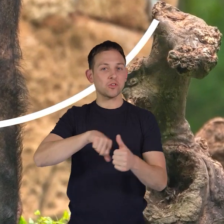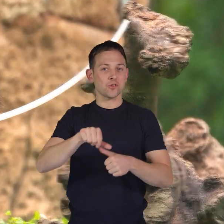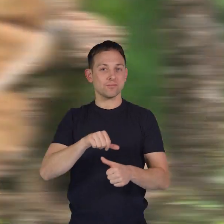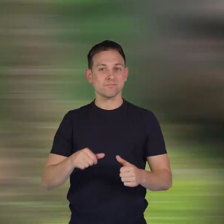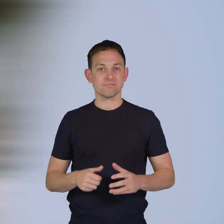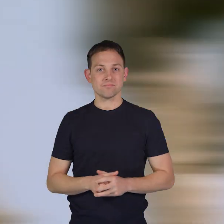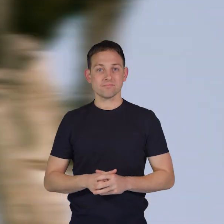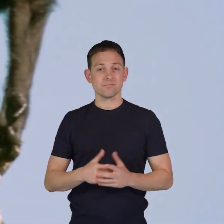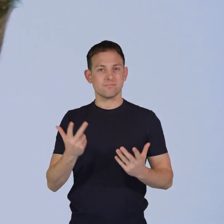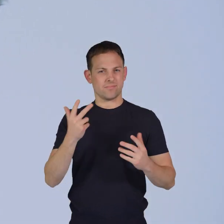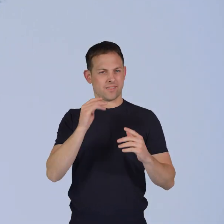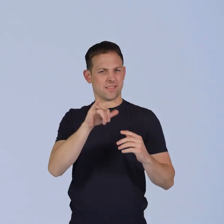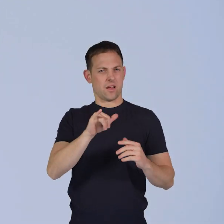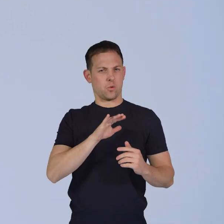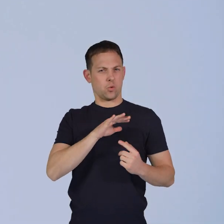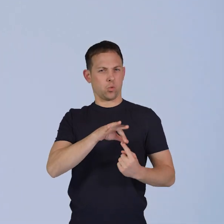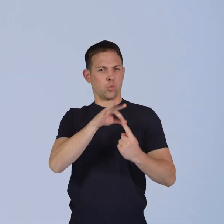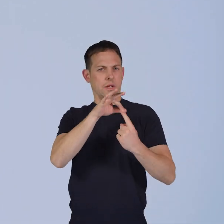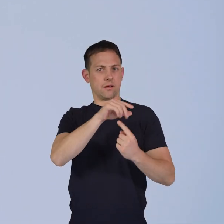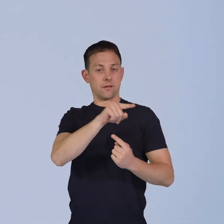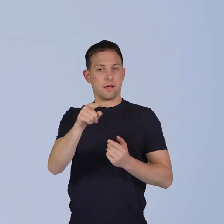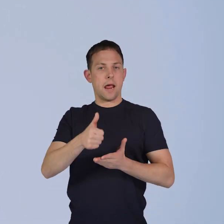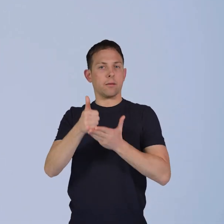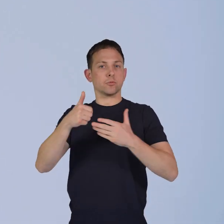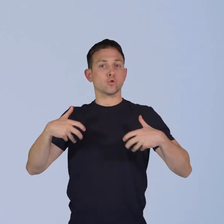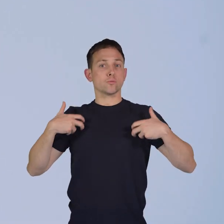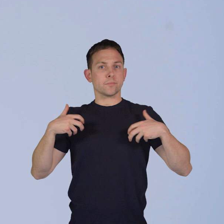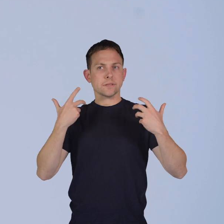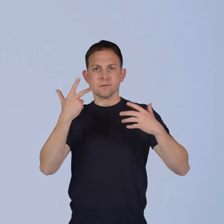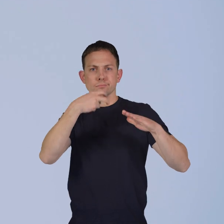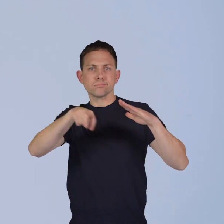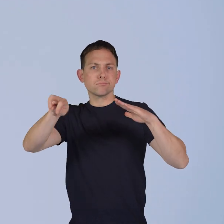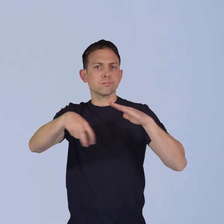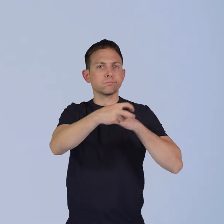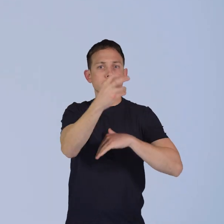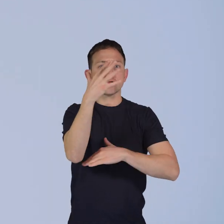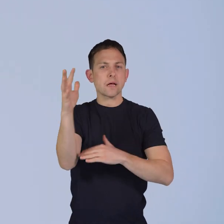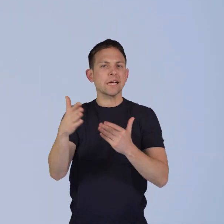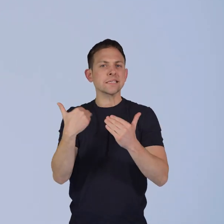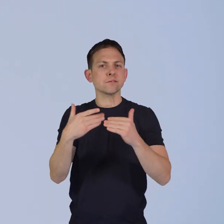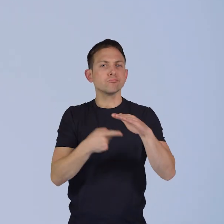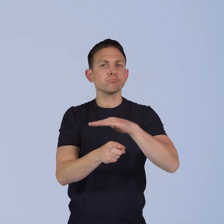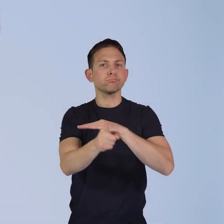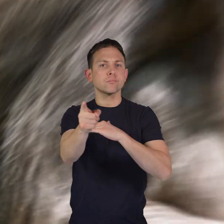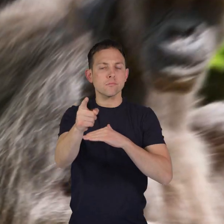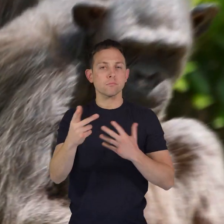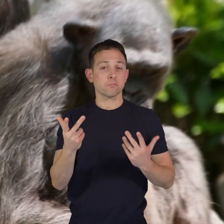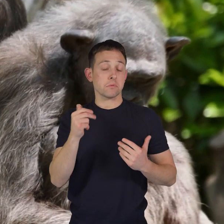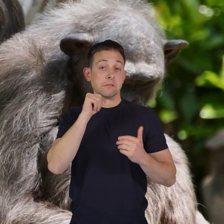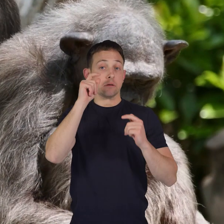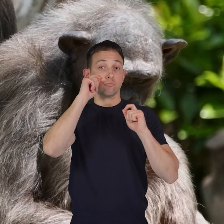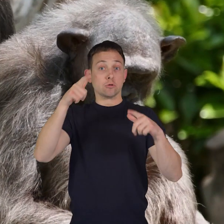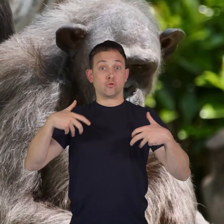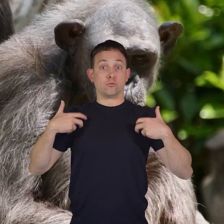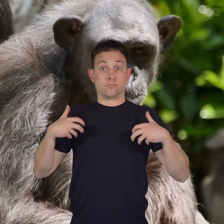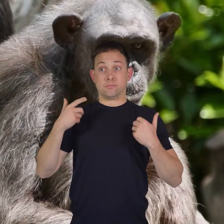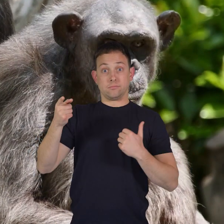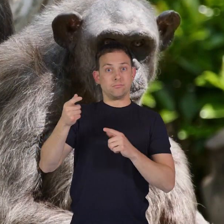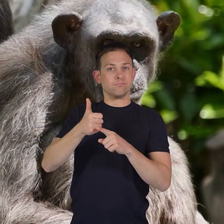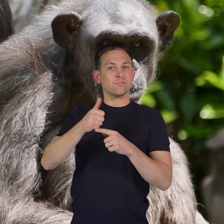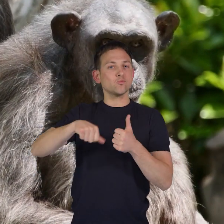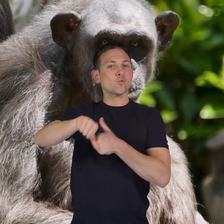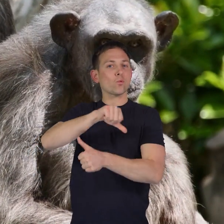with each other these unique features help chimpanzees move around the jungle with ease not surprisingly